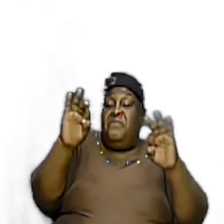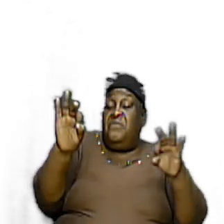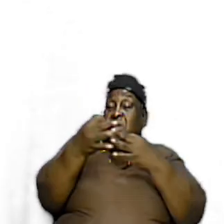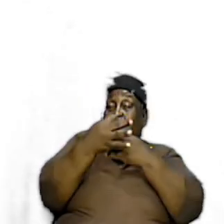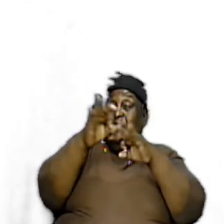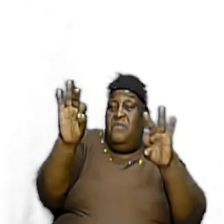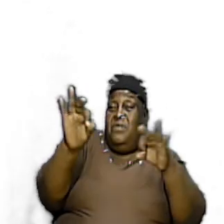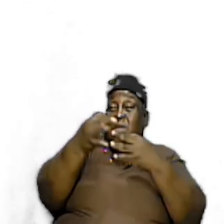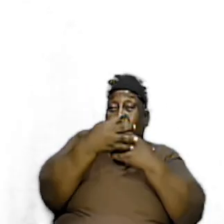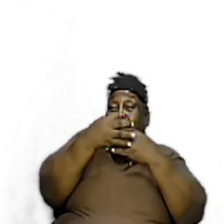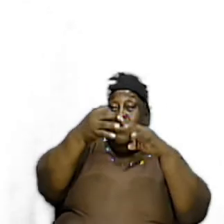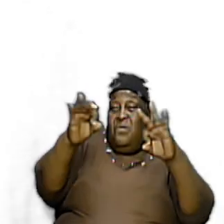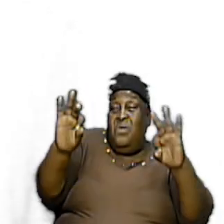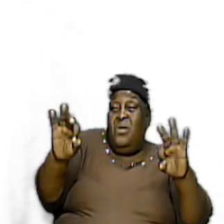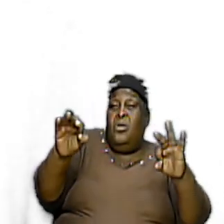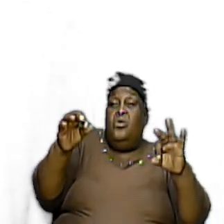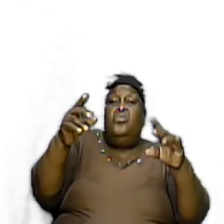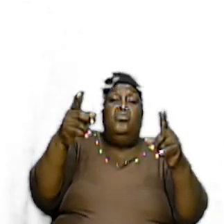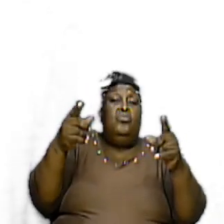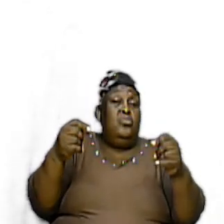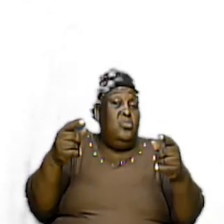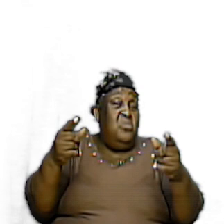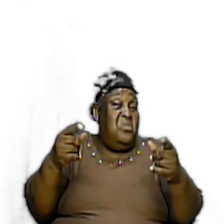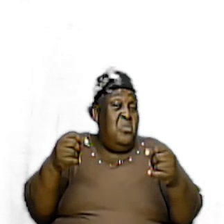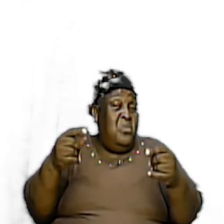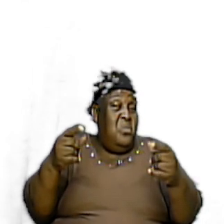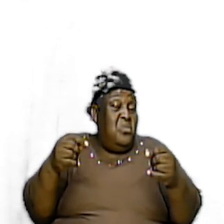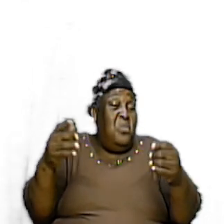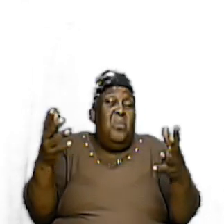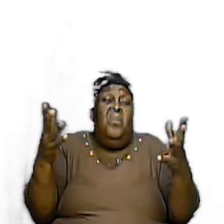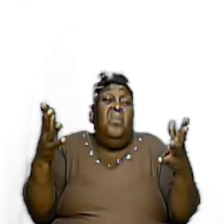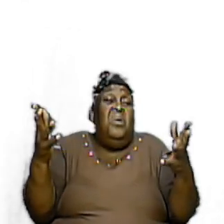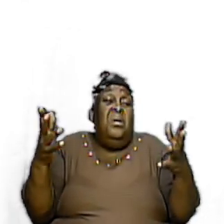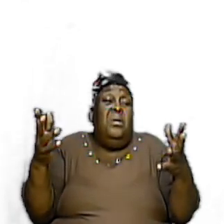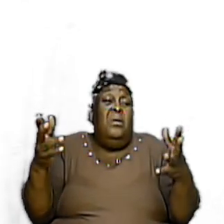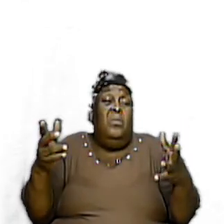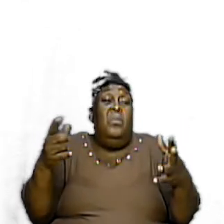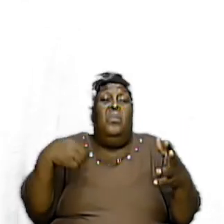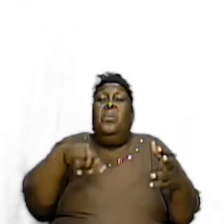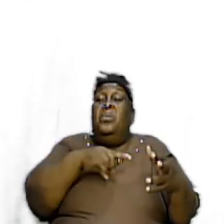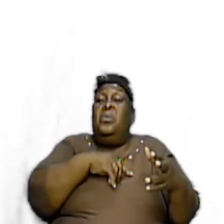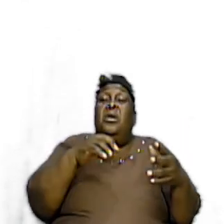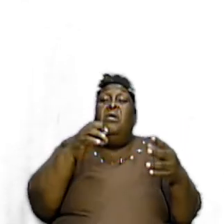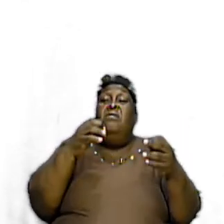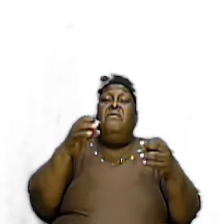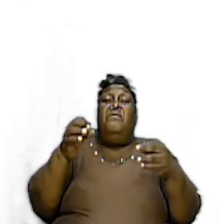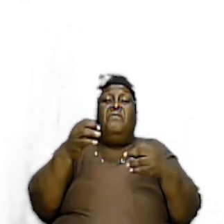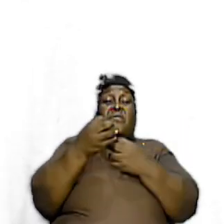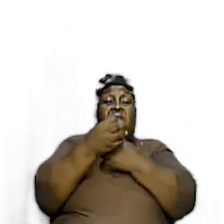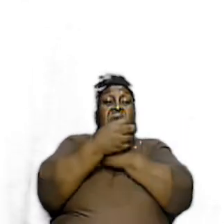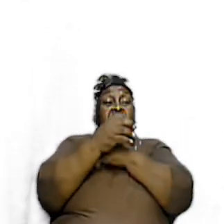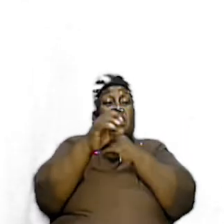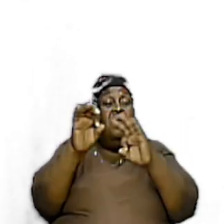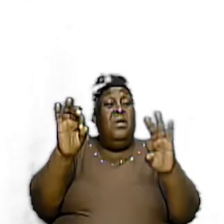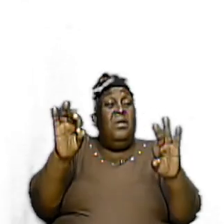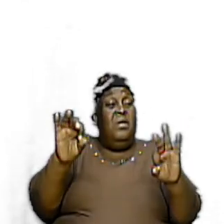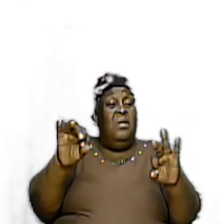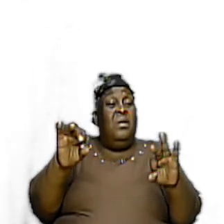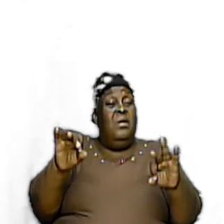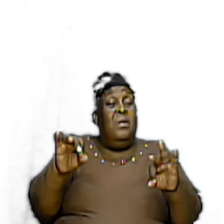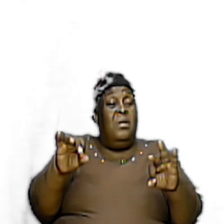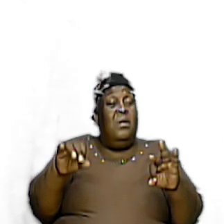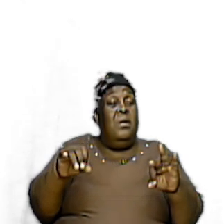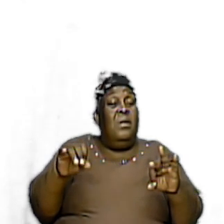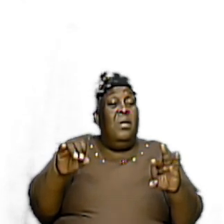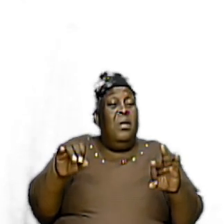I am free Free to do what? We are free because Jesus detached us From the clutches of sin And we